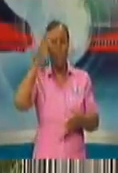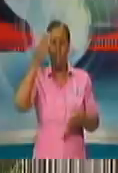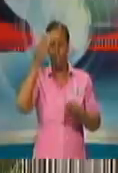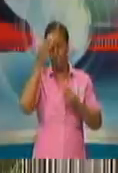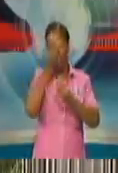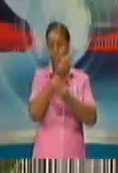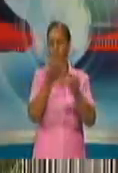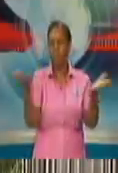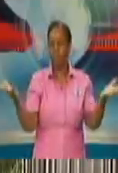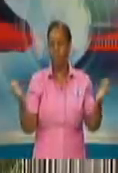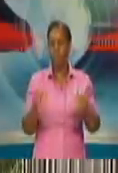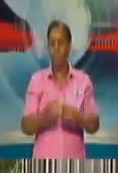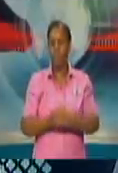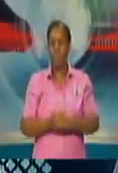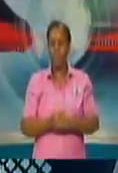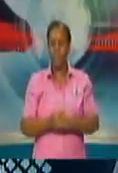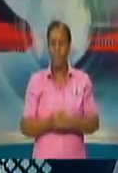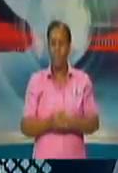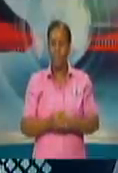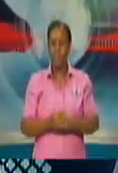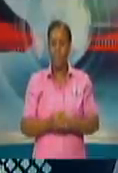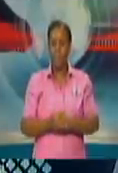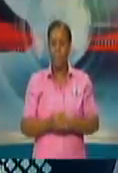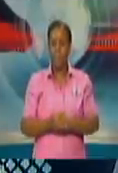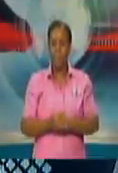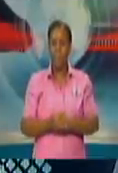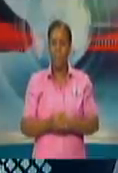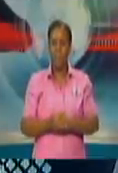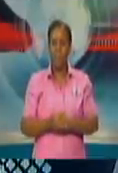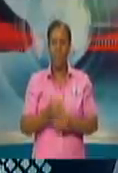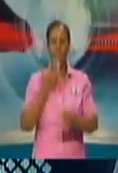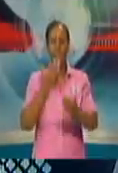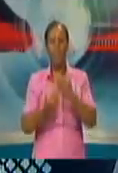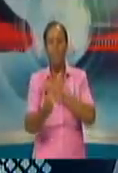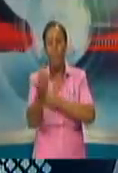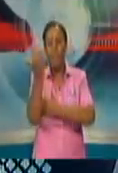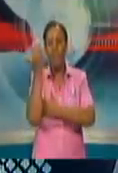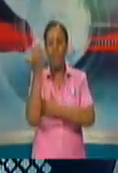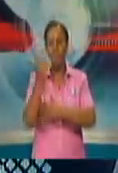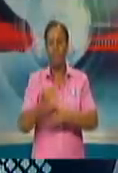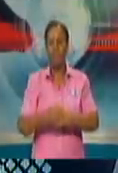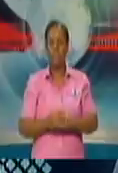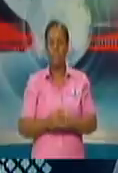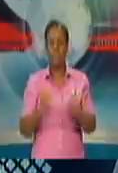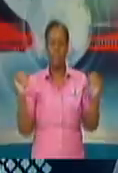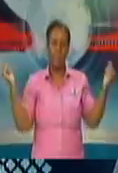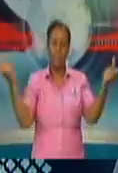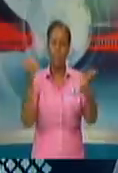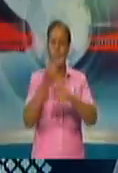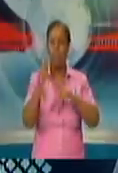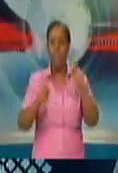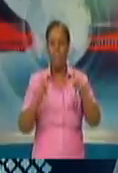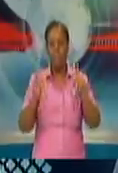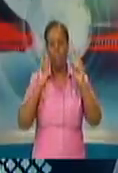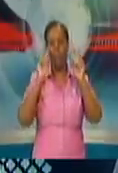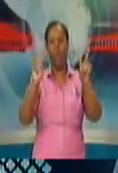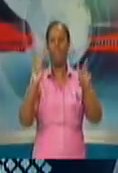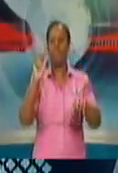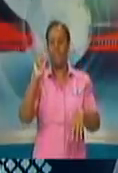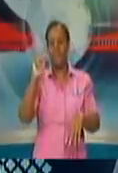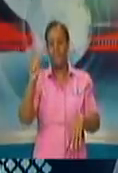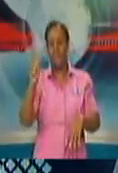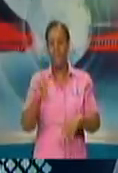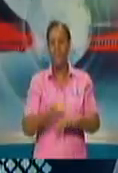clinical update. Dr. Parasram. Good morning, Honourable Ministers, members of the viewing and listening public. My status update